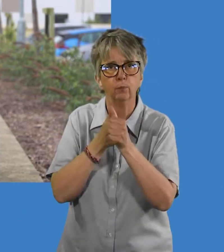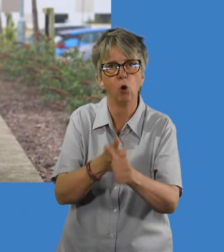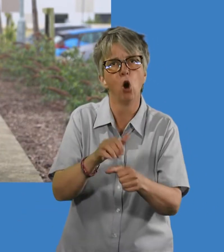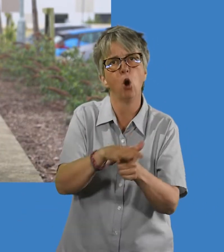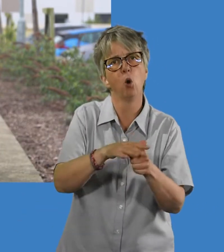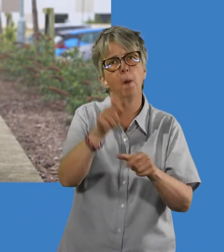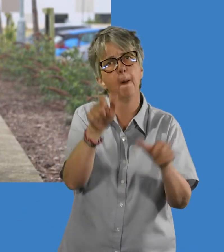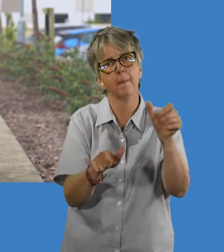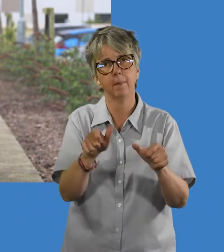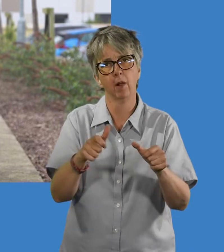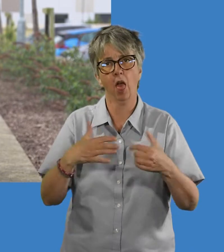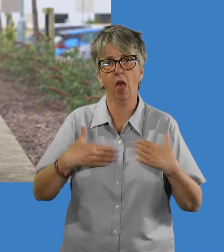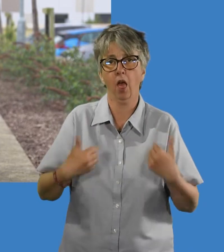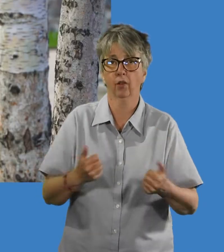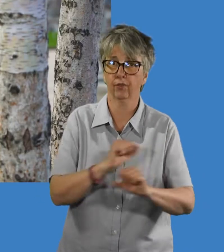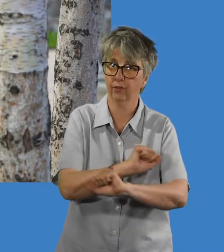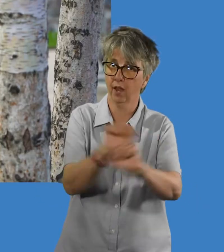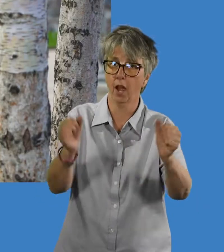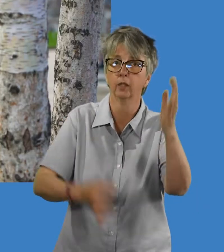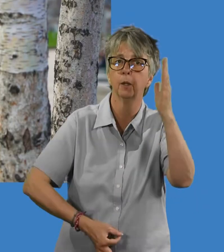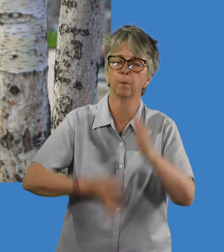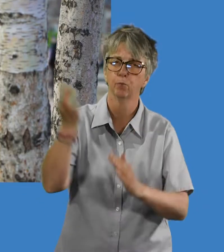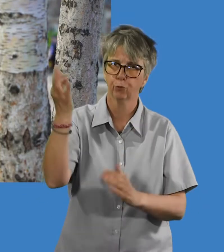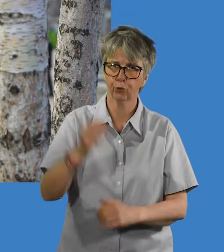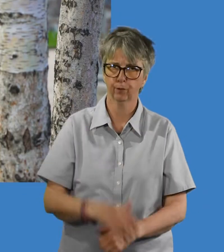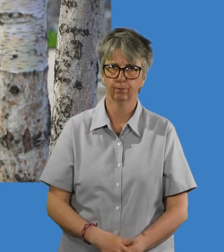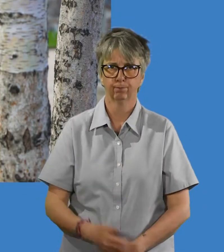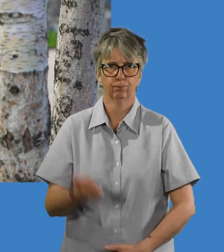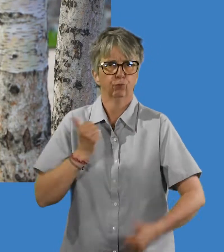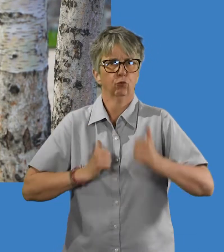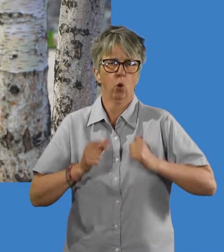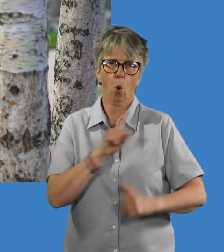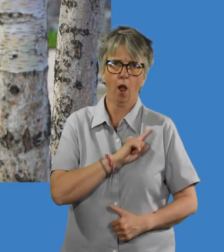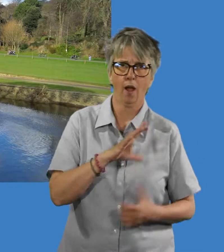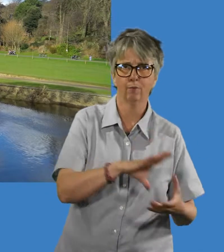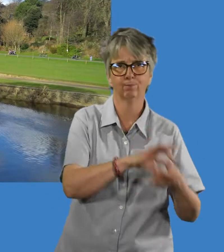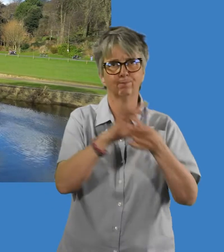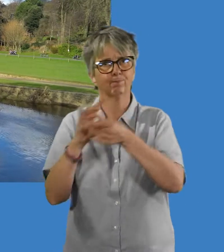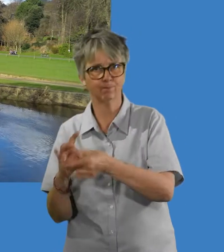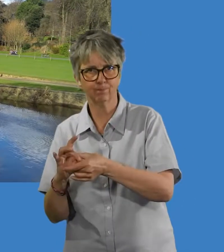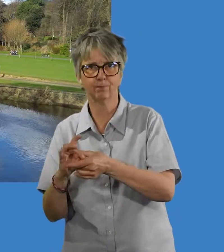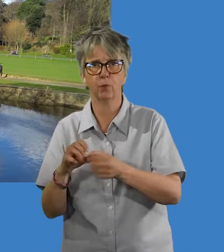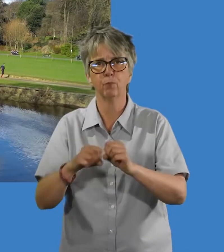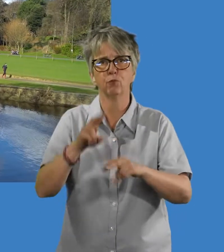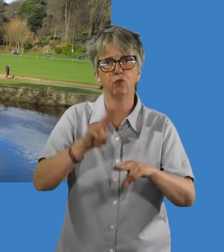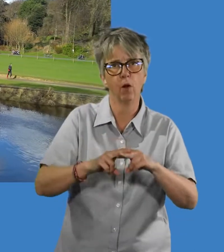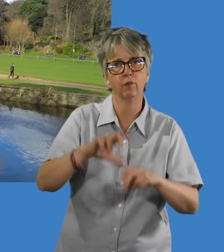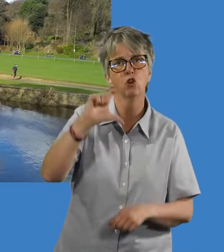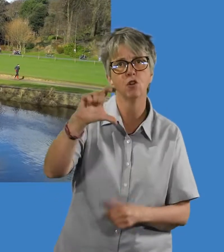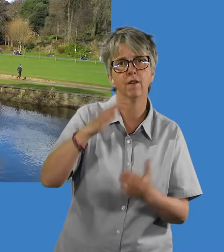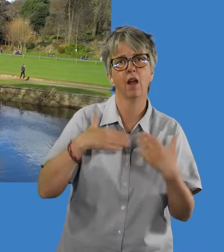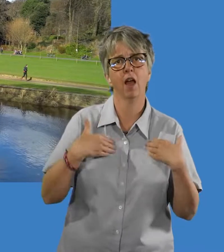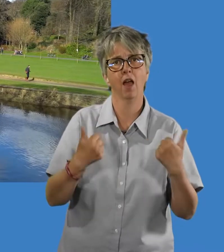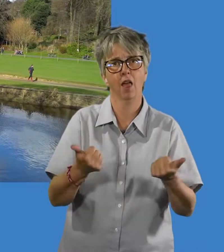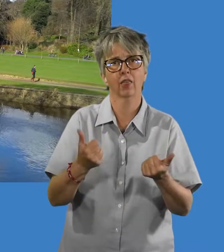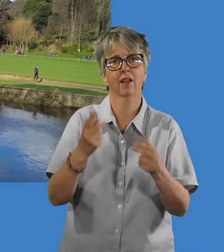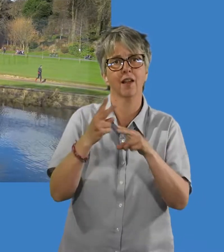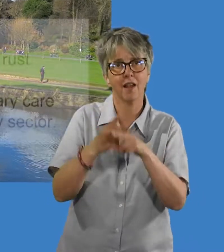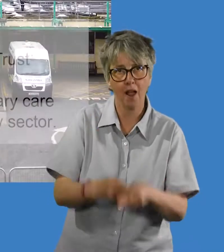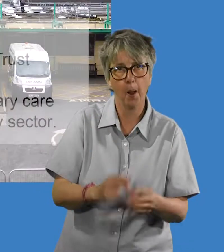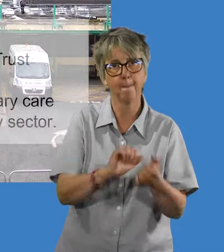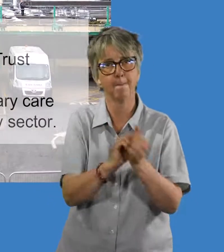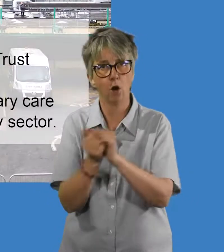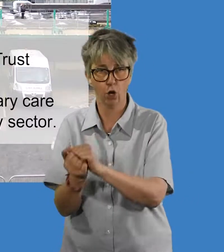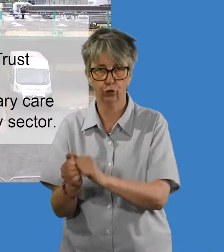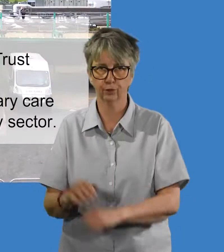improve the health of local people. We're proud to be part of the Bradford Districts and Craven Health and Care Partnership alongside local organisations